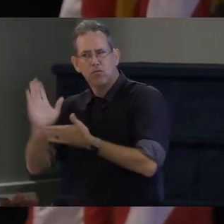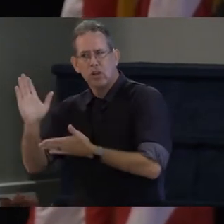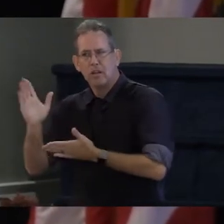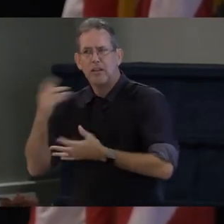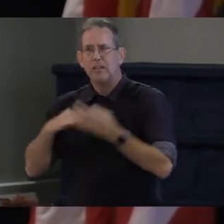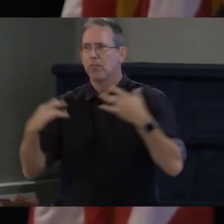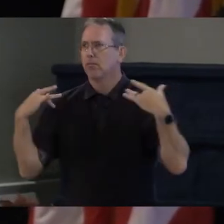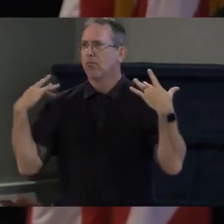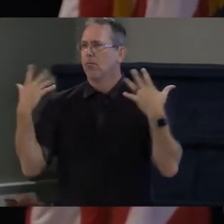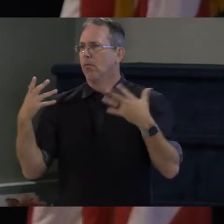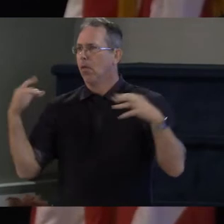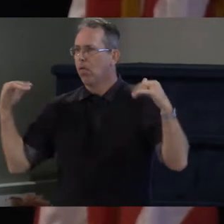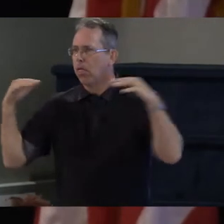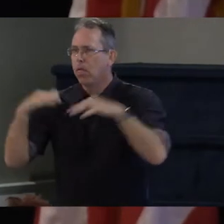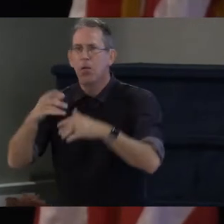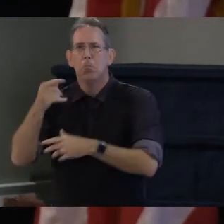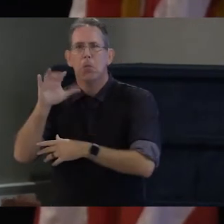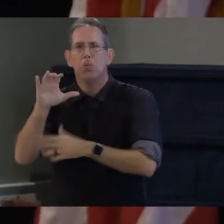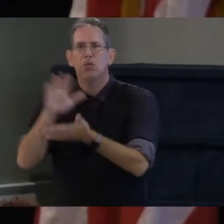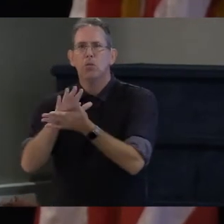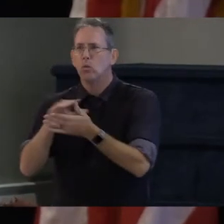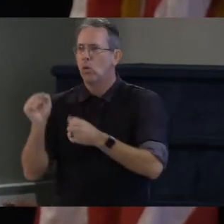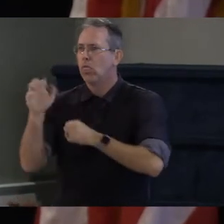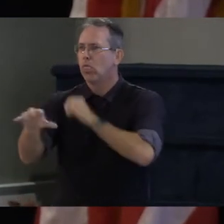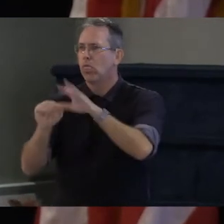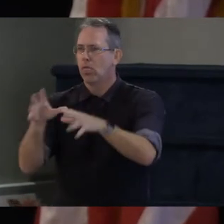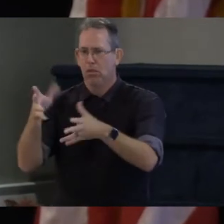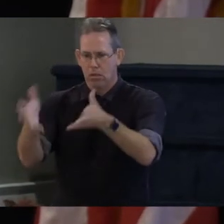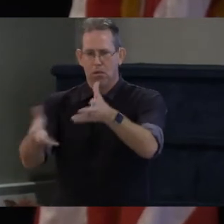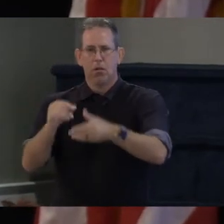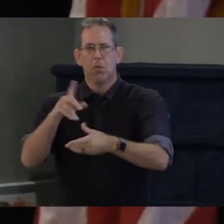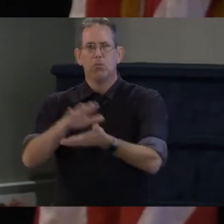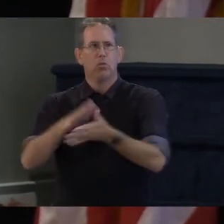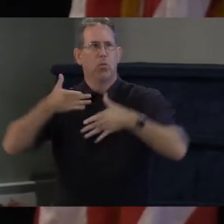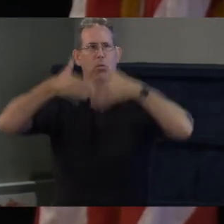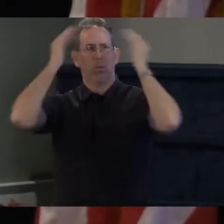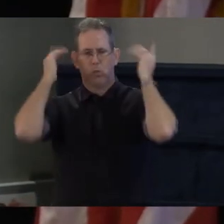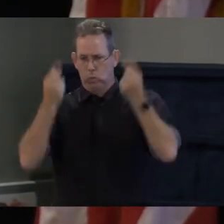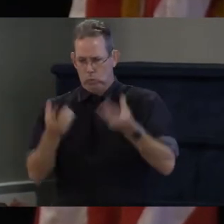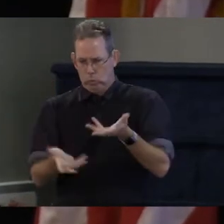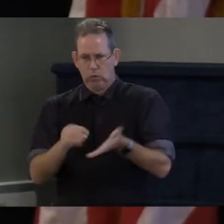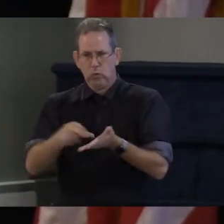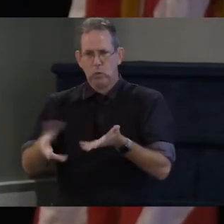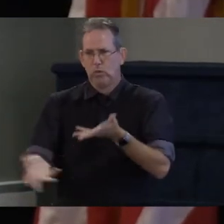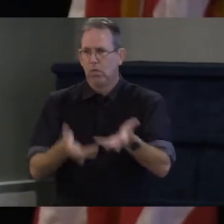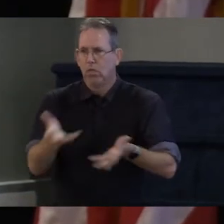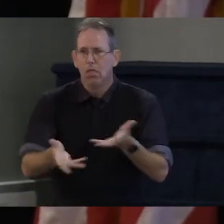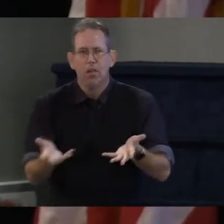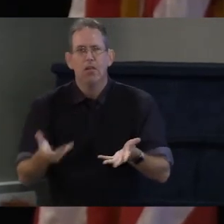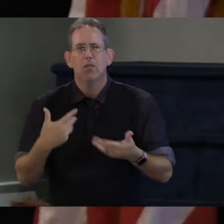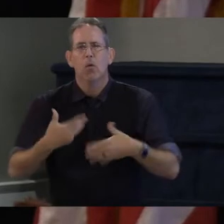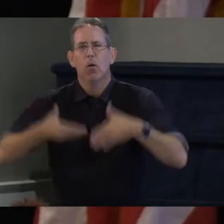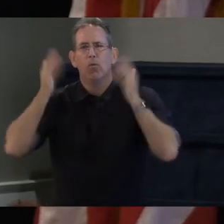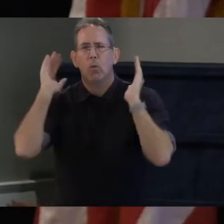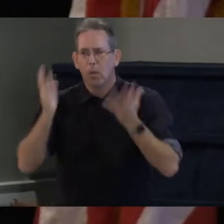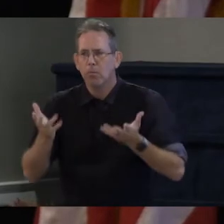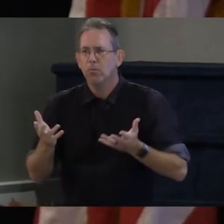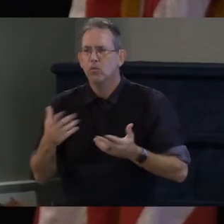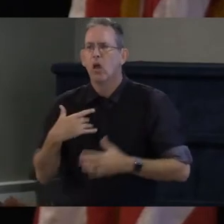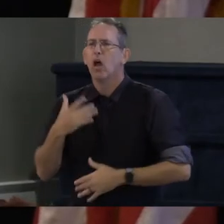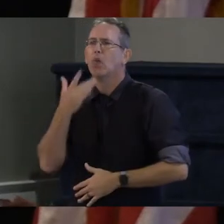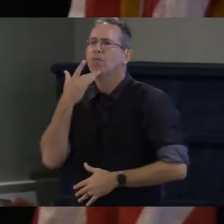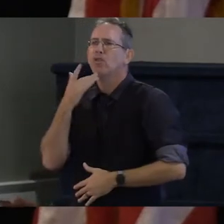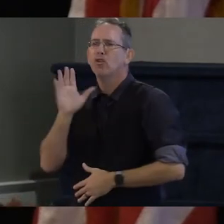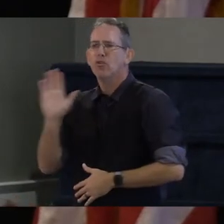may not have the ability to care for and educate a student in the way that they learn best what I would like to see is the